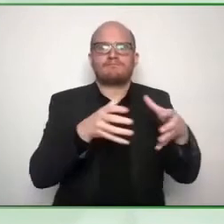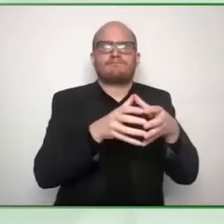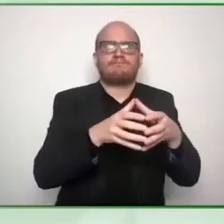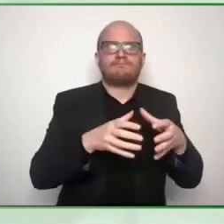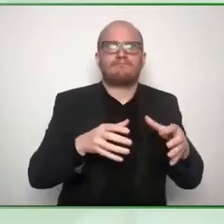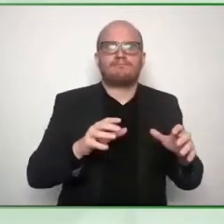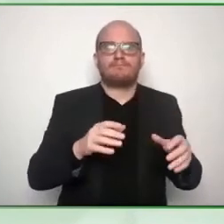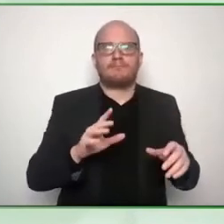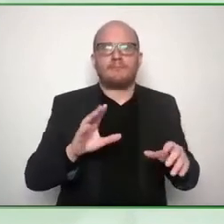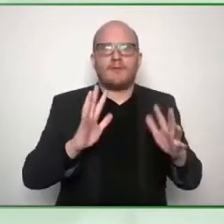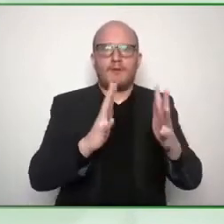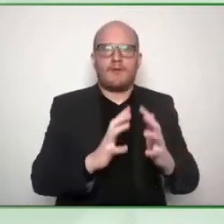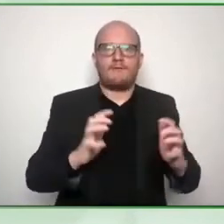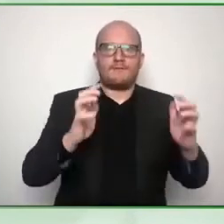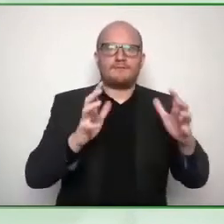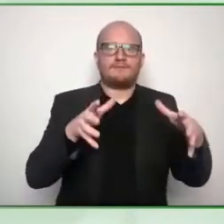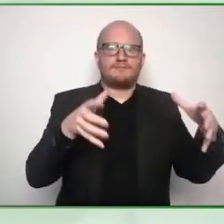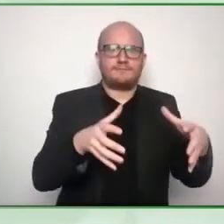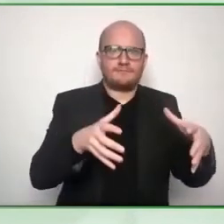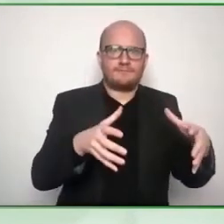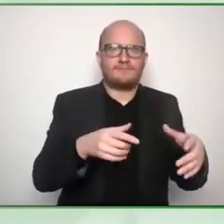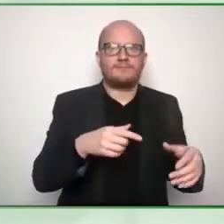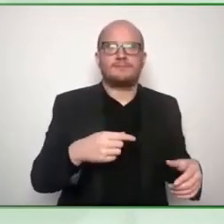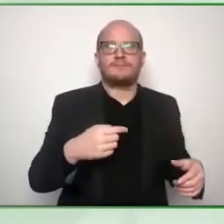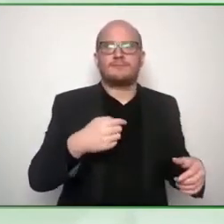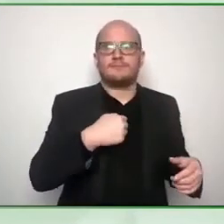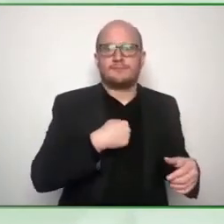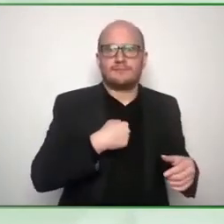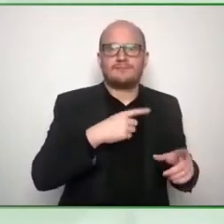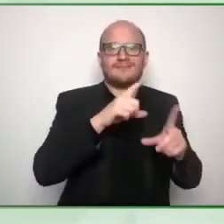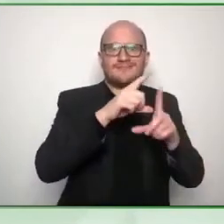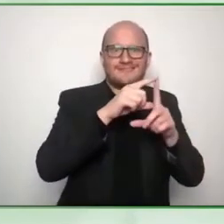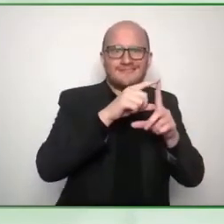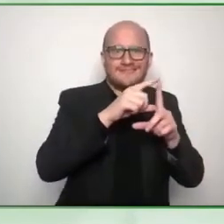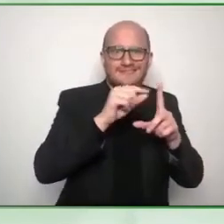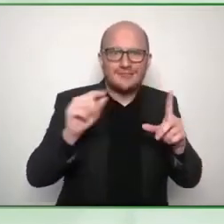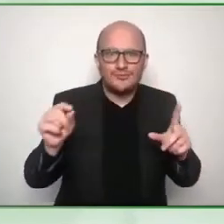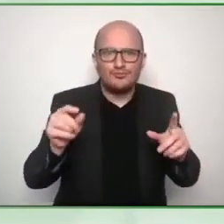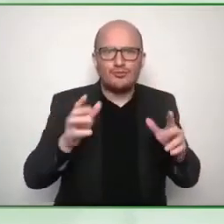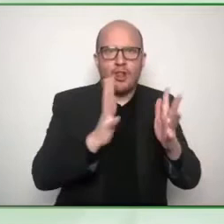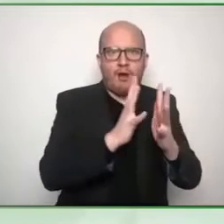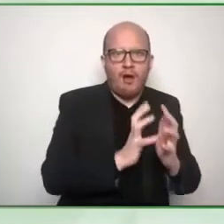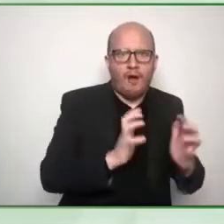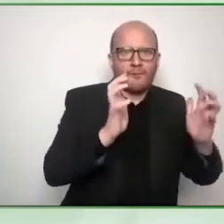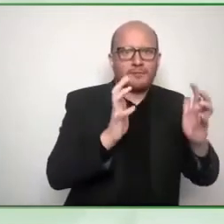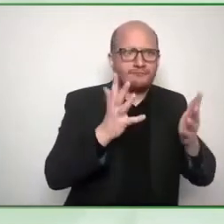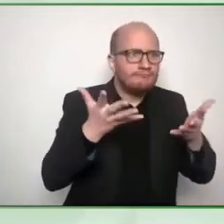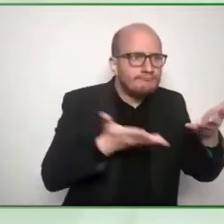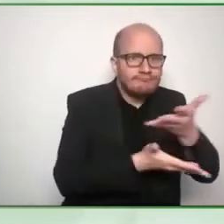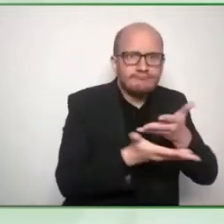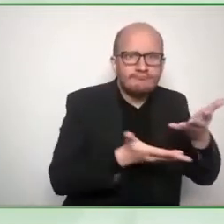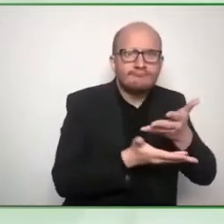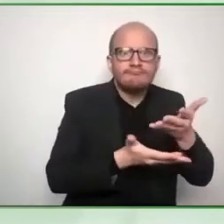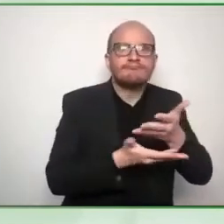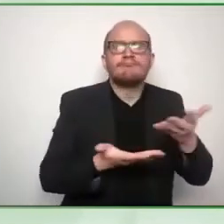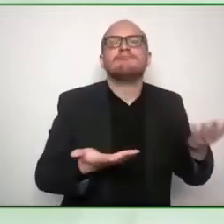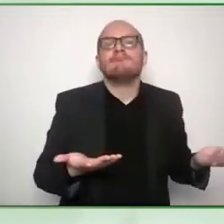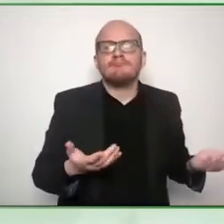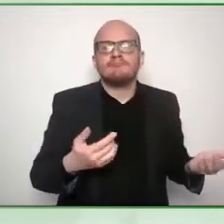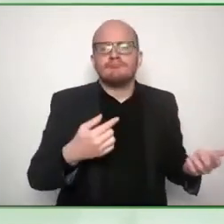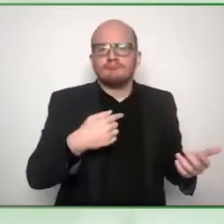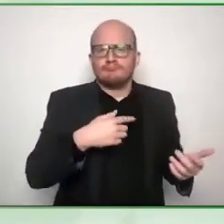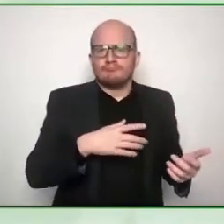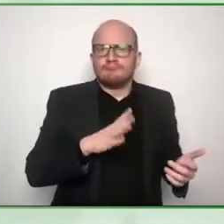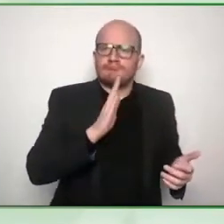called office of digital government um and i helped uh actually facilitate uh weird cliff